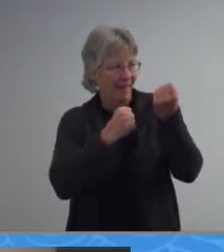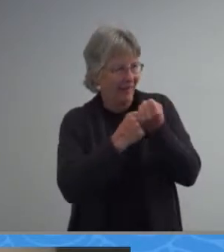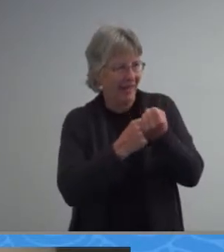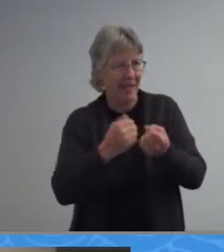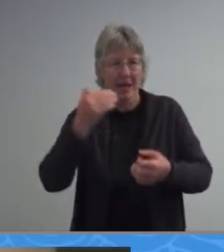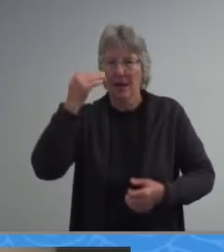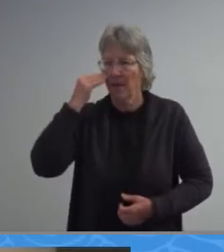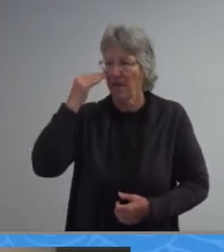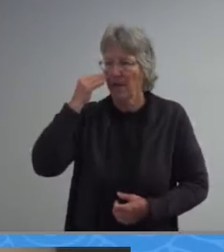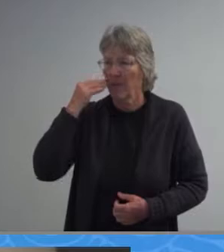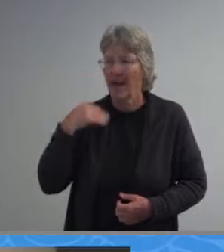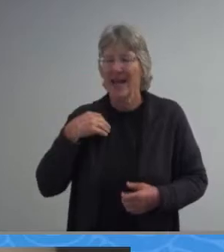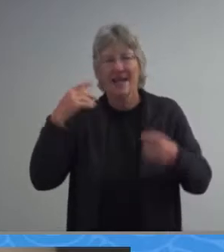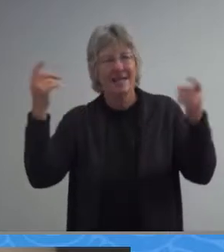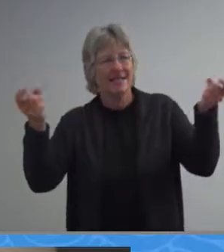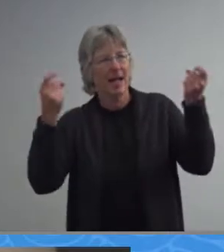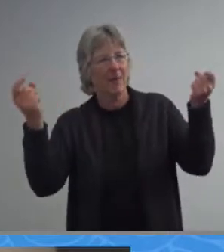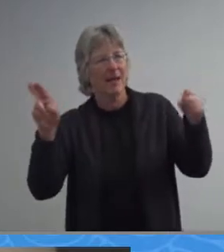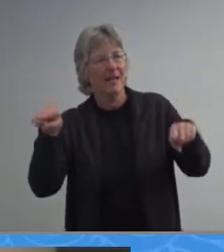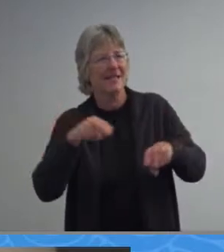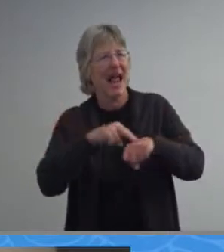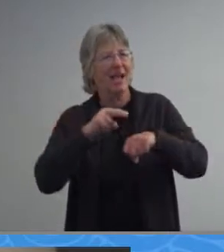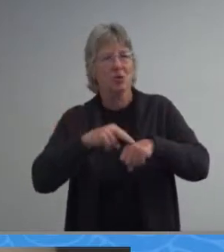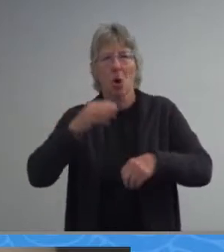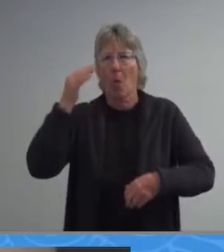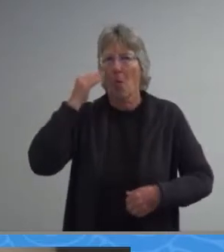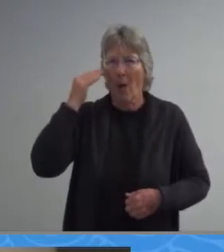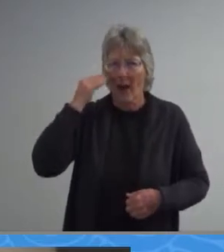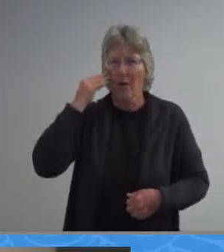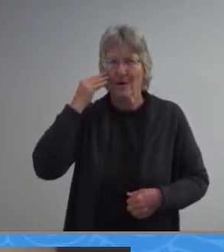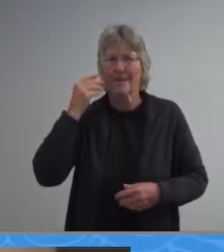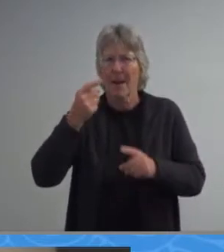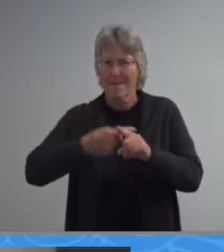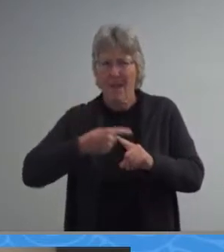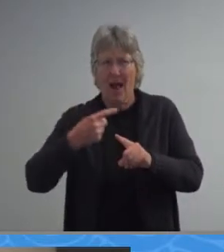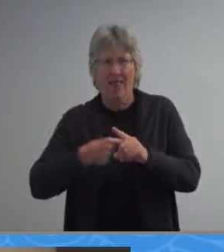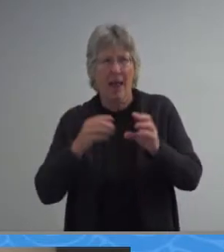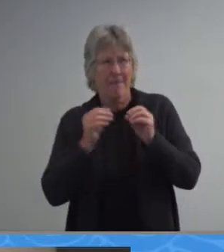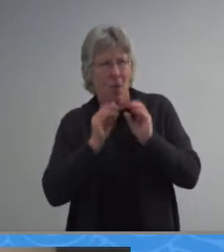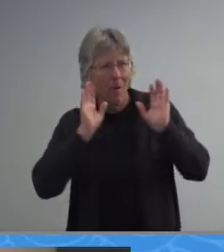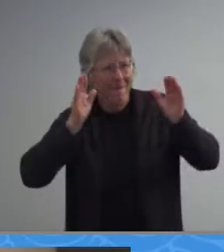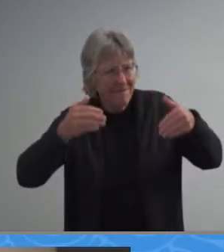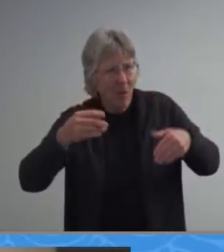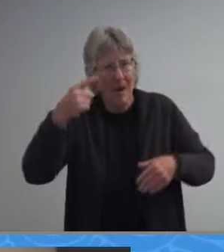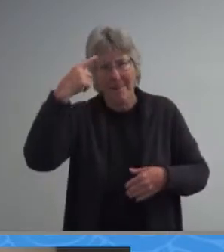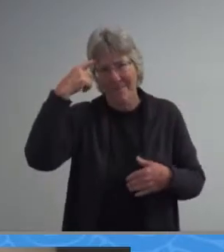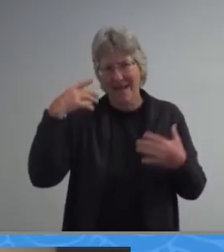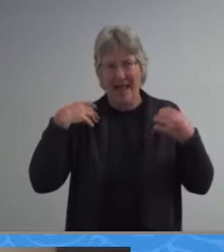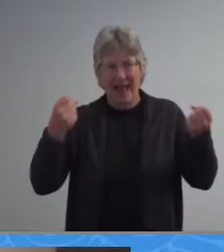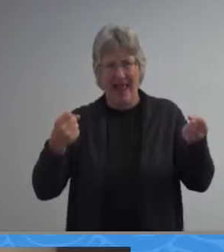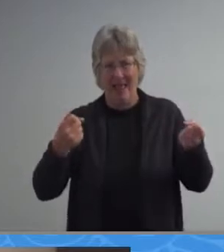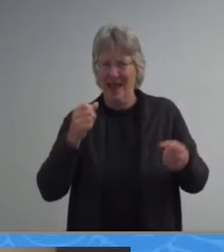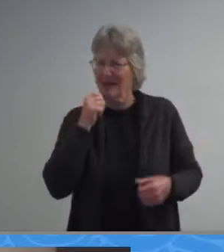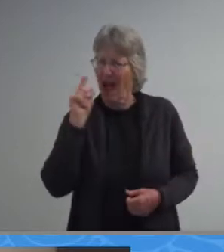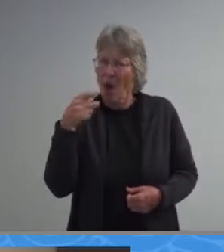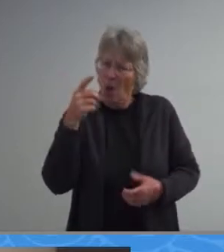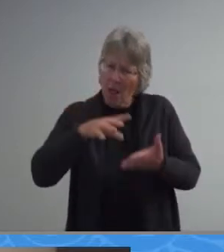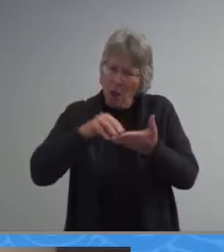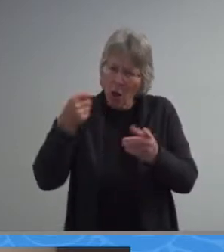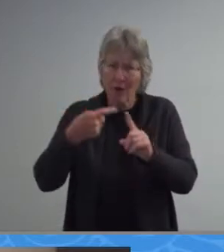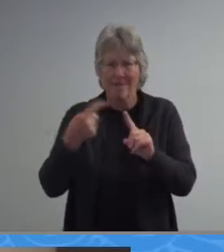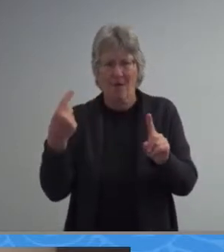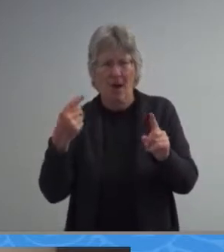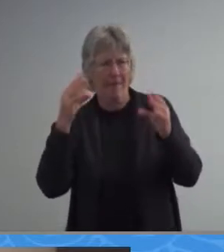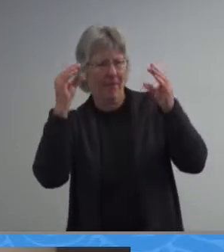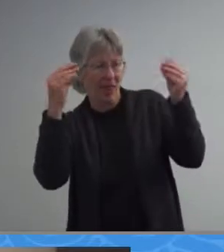celebrate national heritage months and promote student mental health more and more we've realized that our students don't just learn from their teachers but from